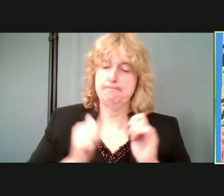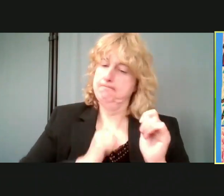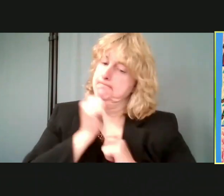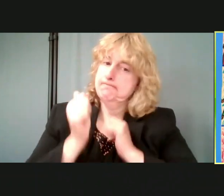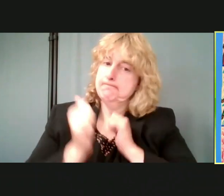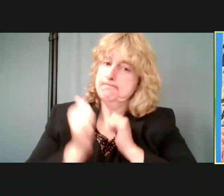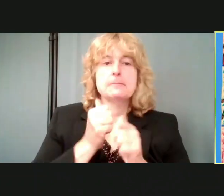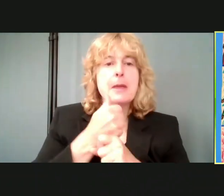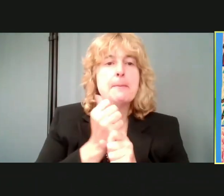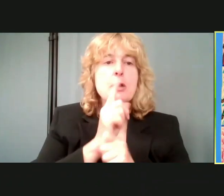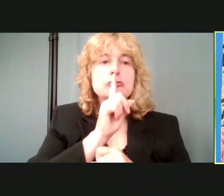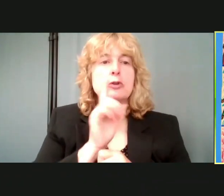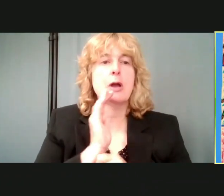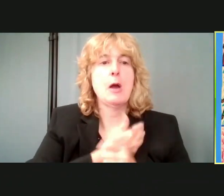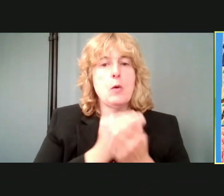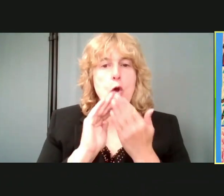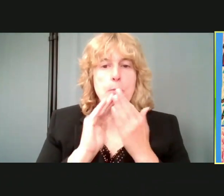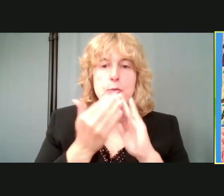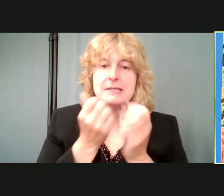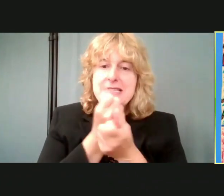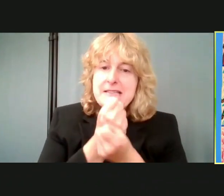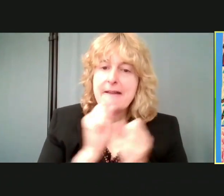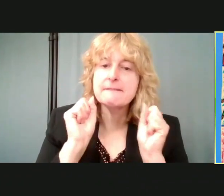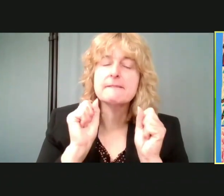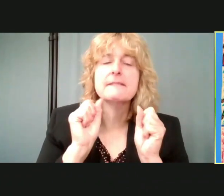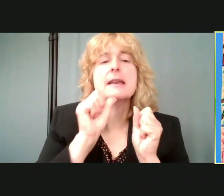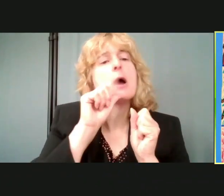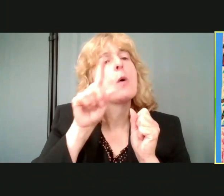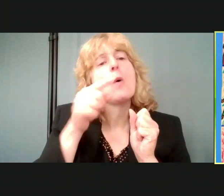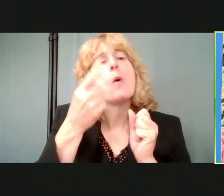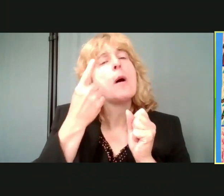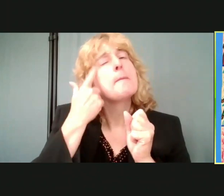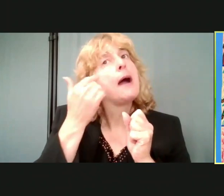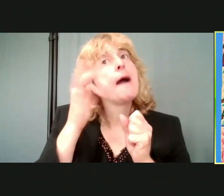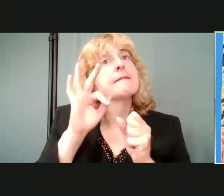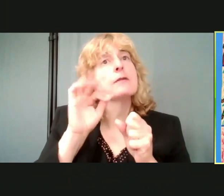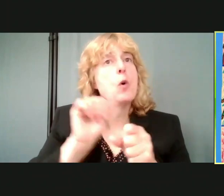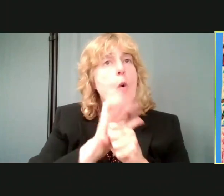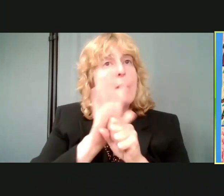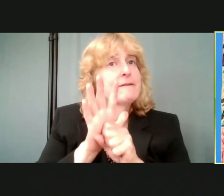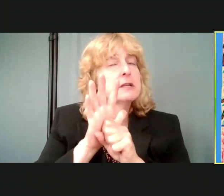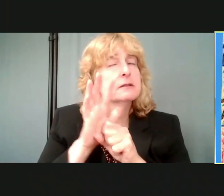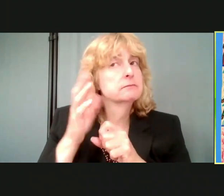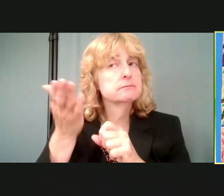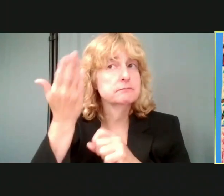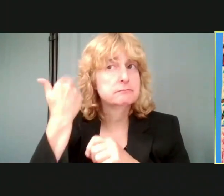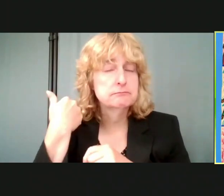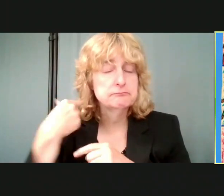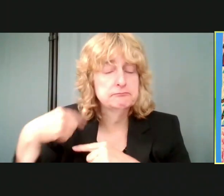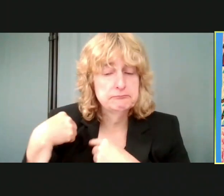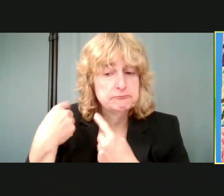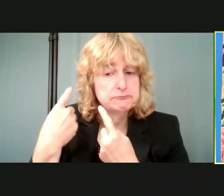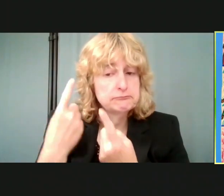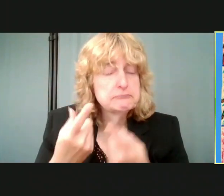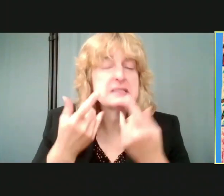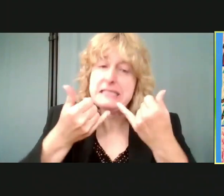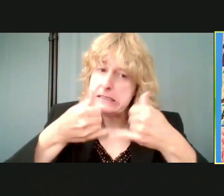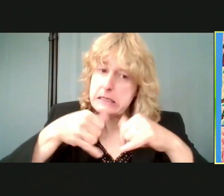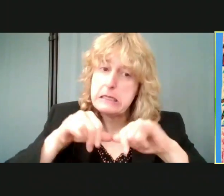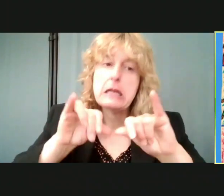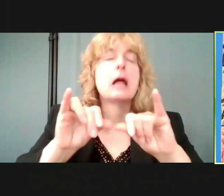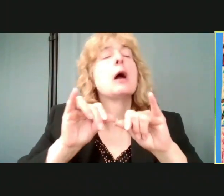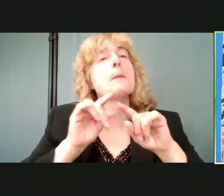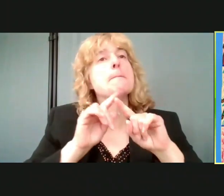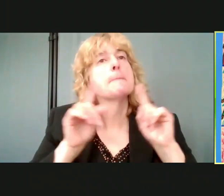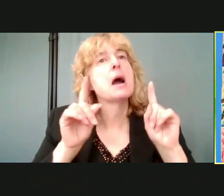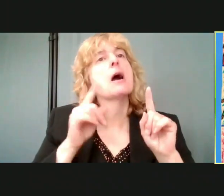safe, not only through COVID, because it's still here. It's still here. But also pandemic, we're all